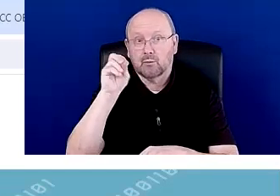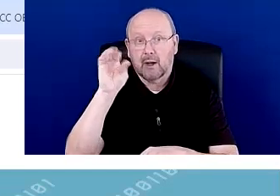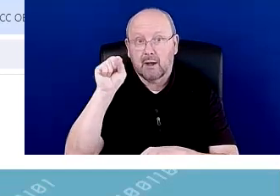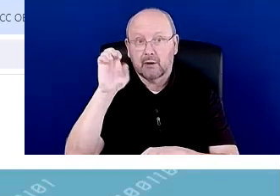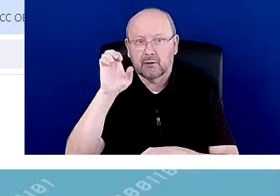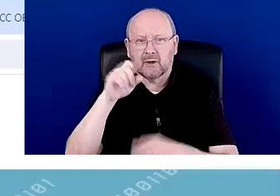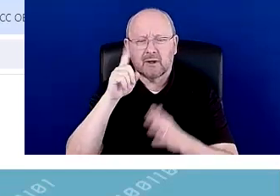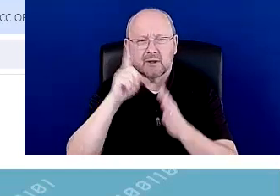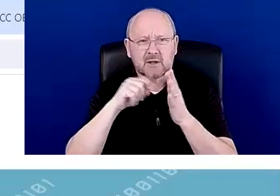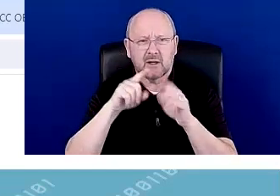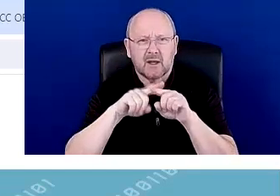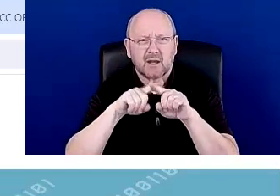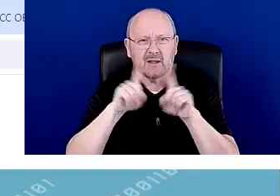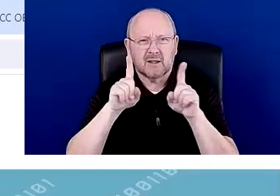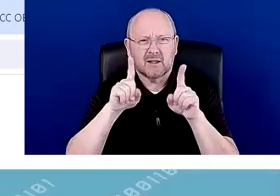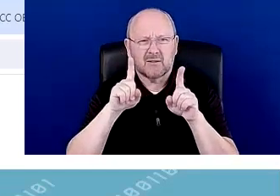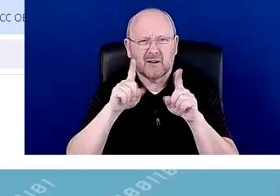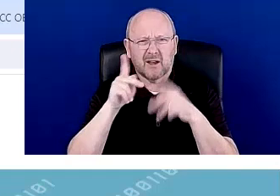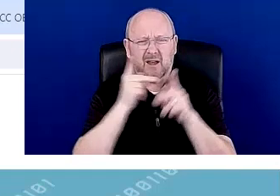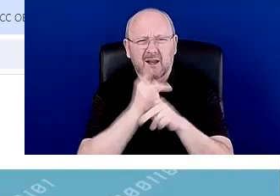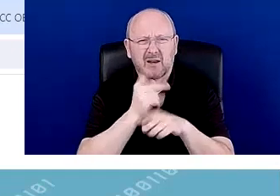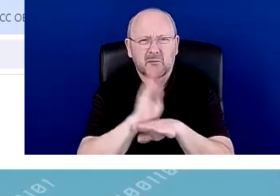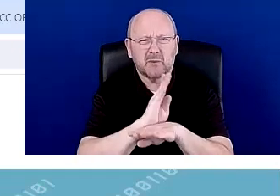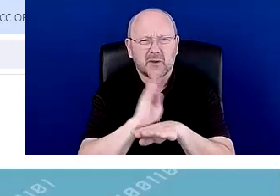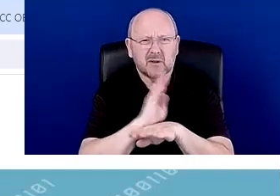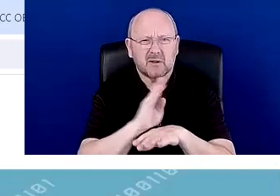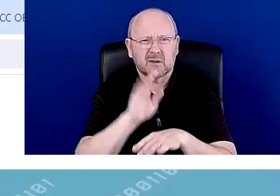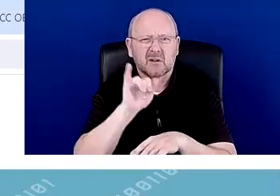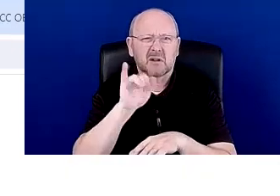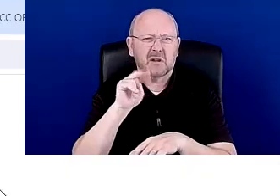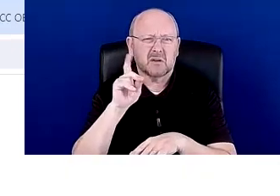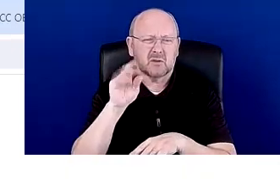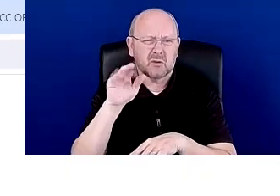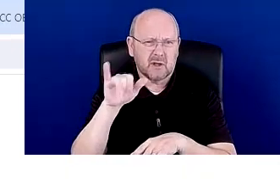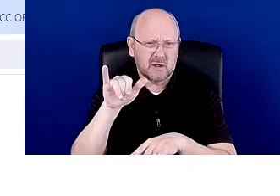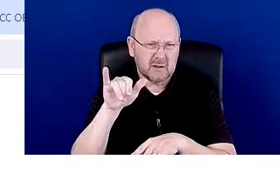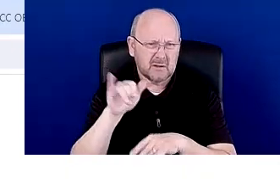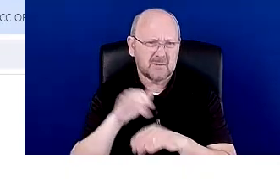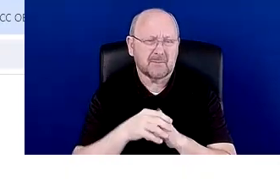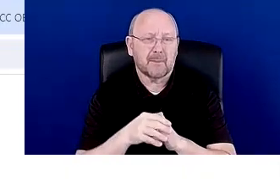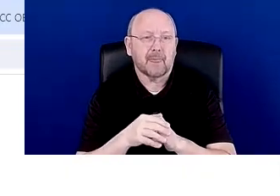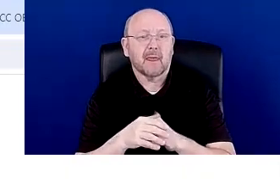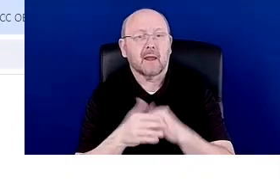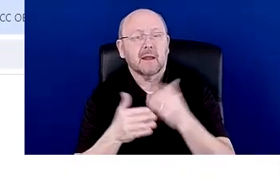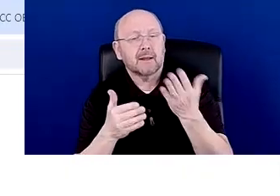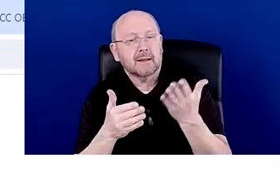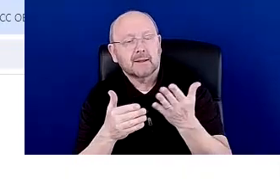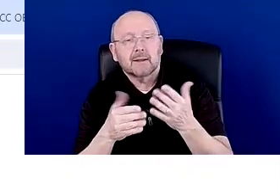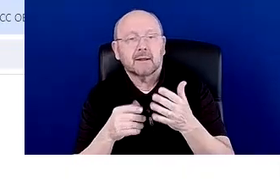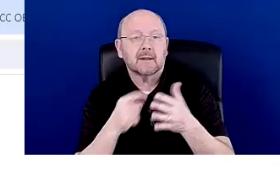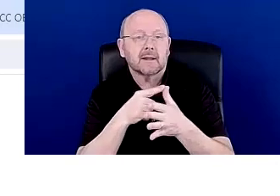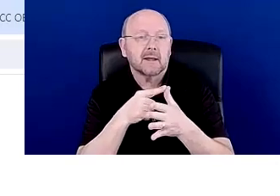type and just use the, um, the limiters there. So you can use that as well. Um, this is all kinds of things from